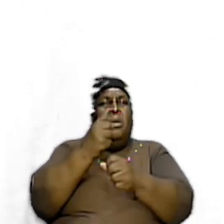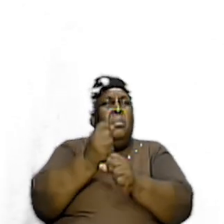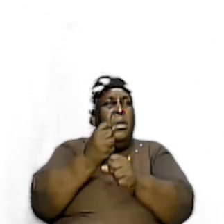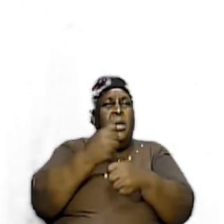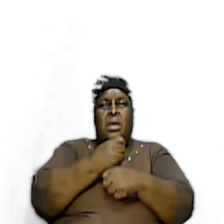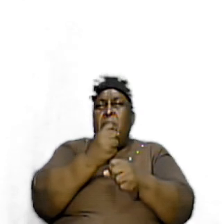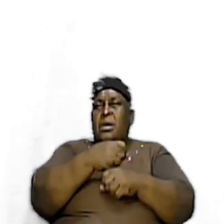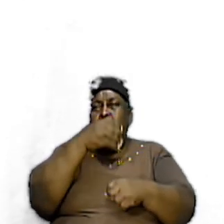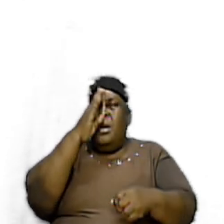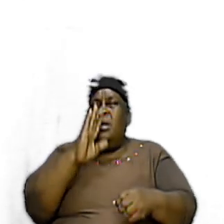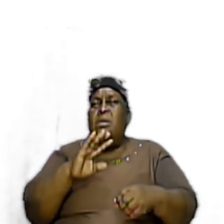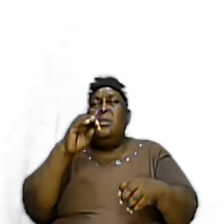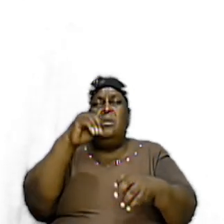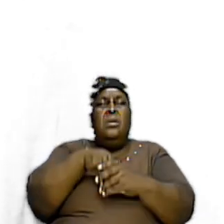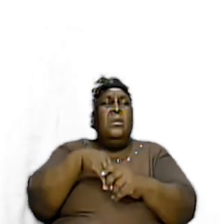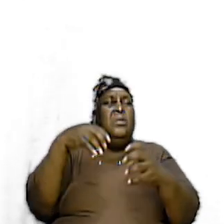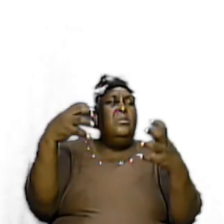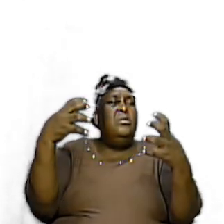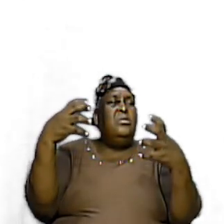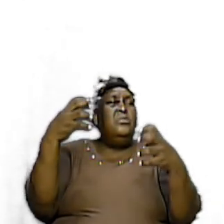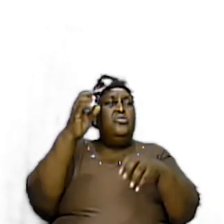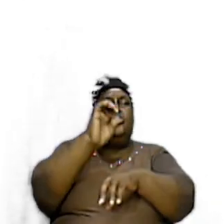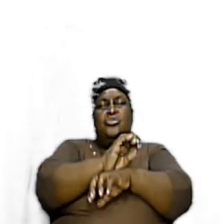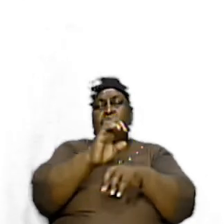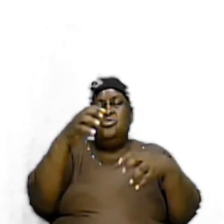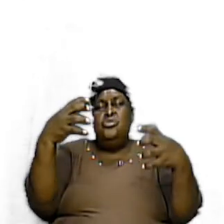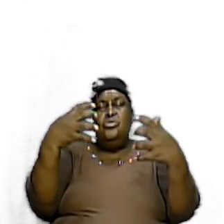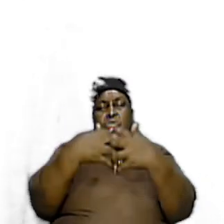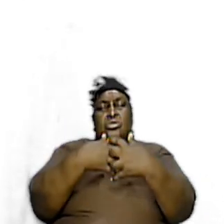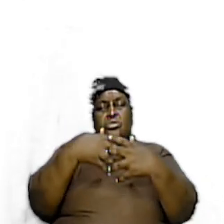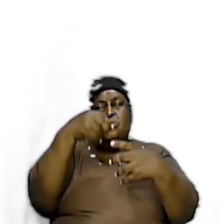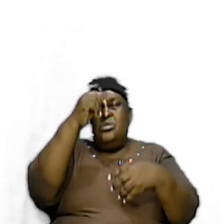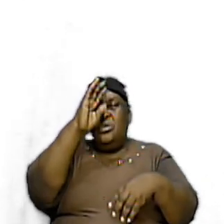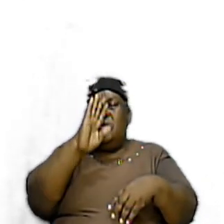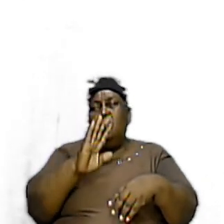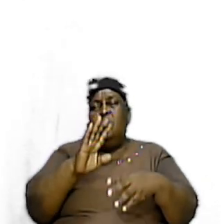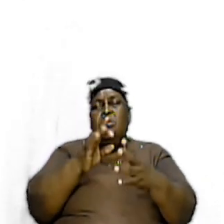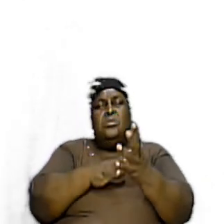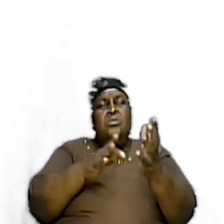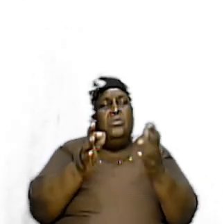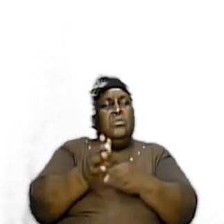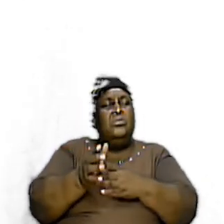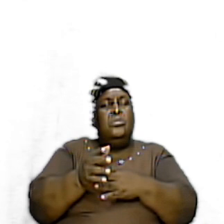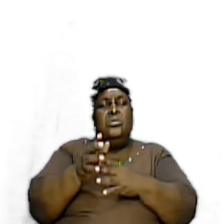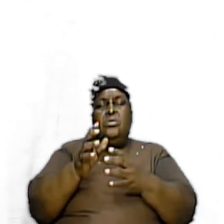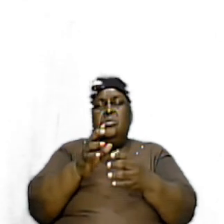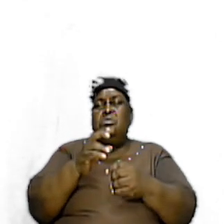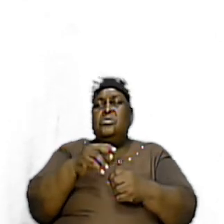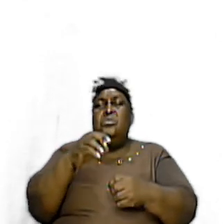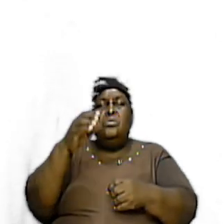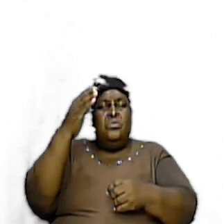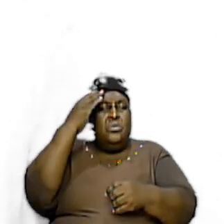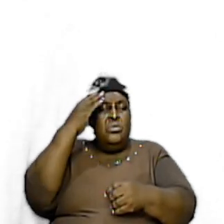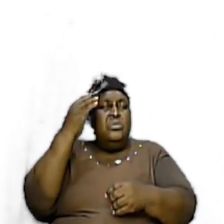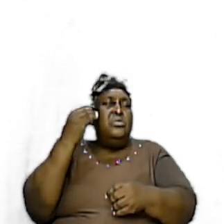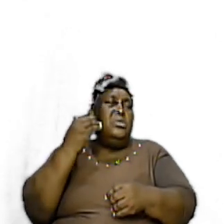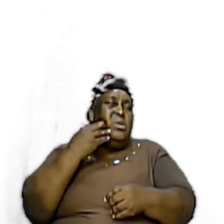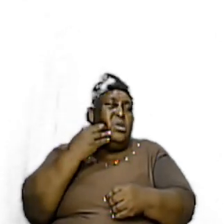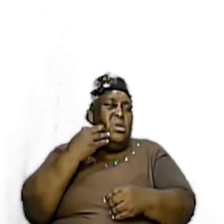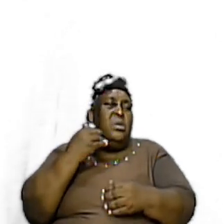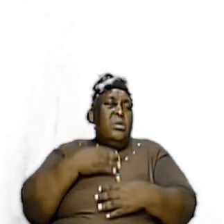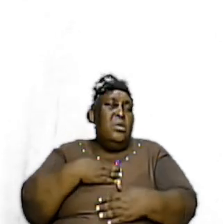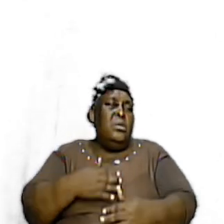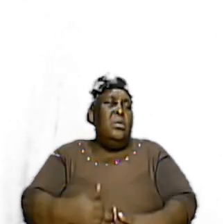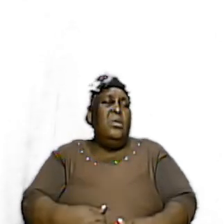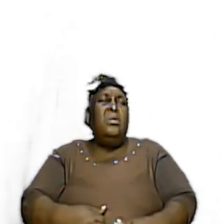the church You are connected To God Almighty To Jesus Who is the head By way of the body And the